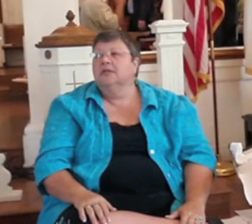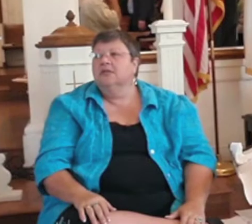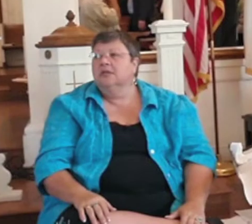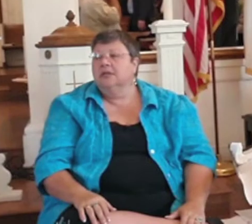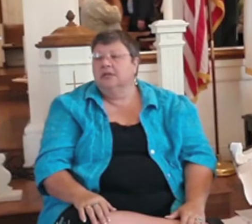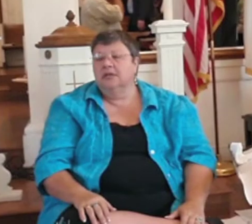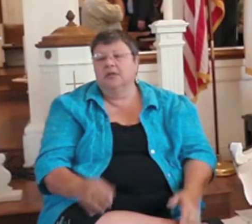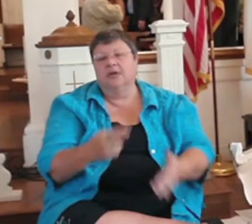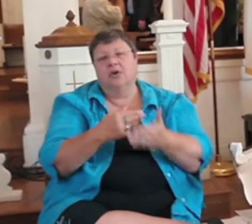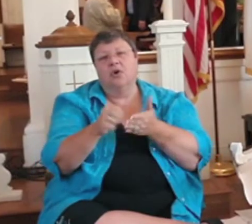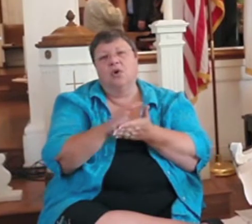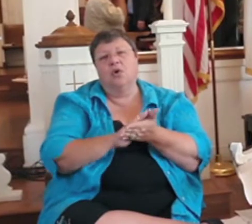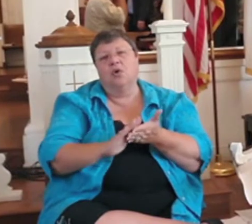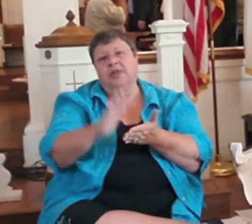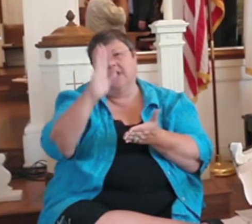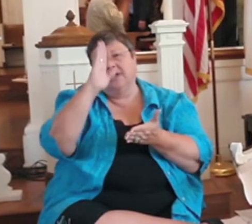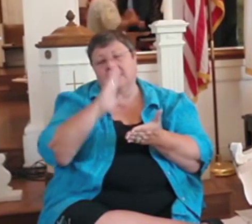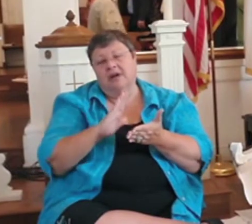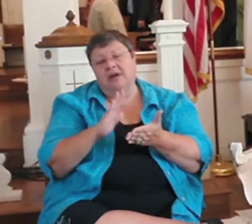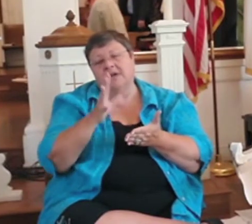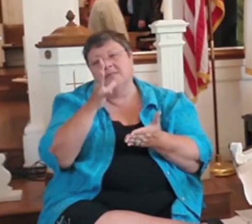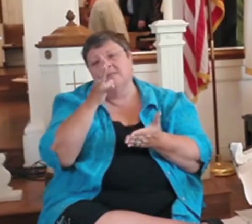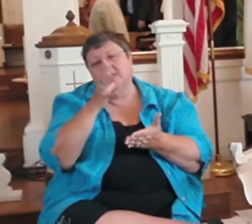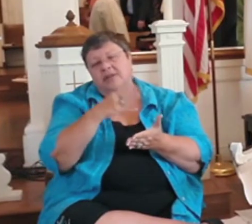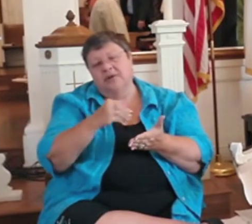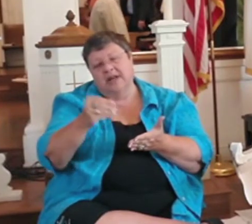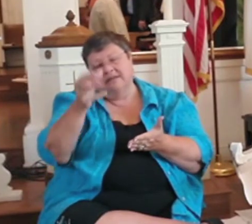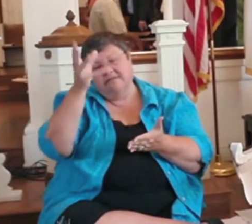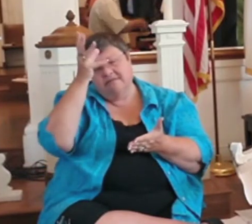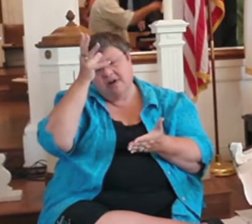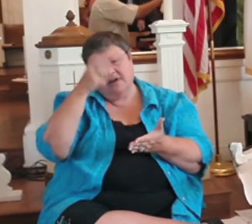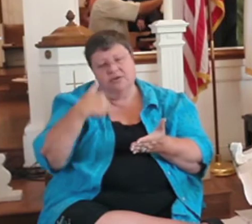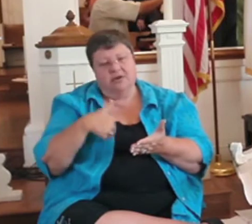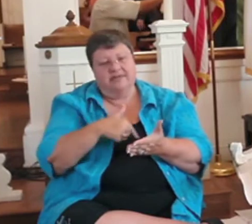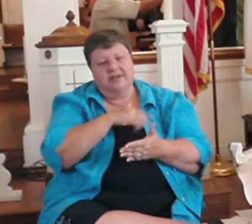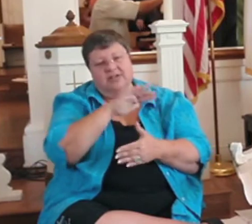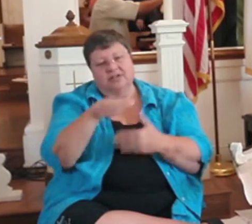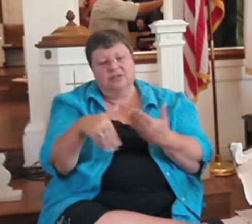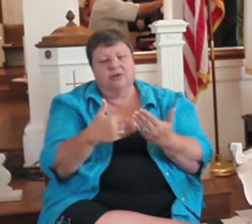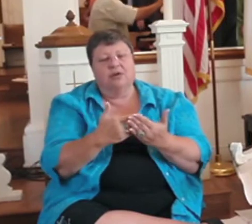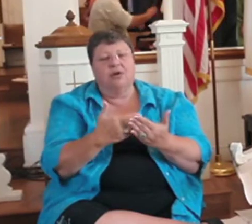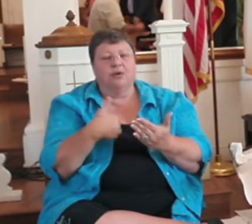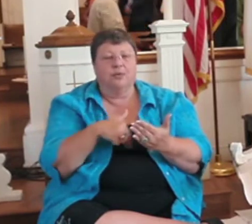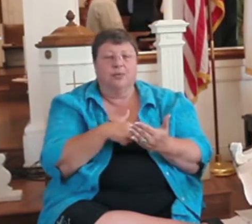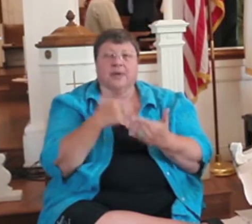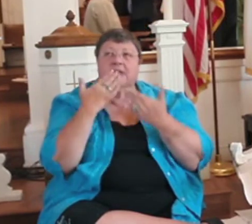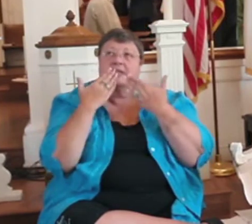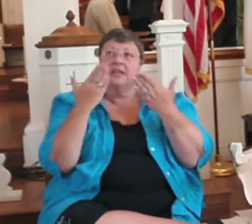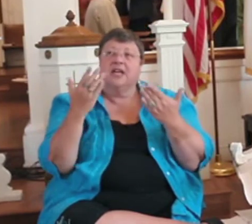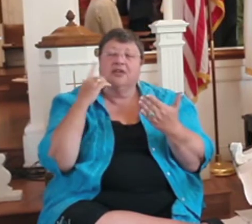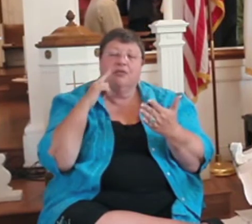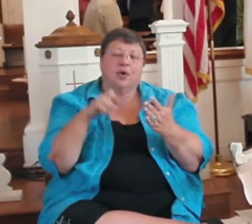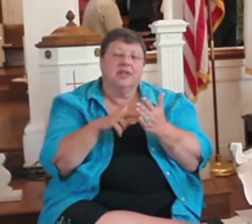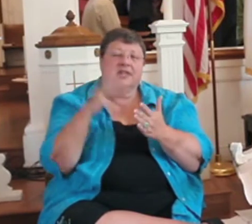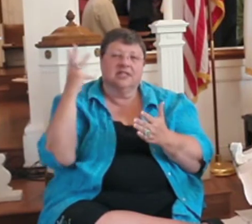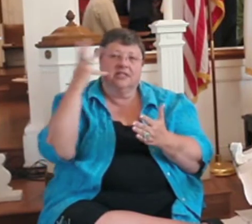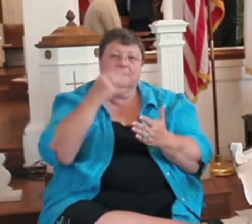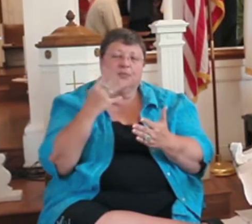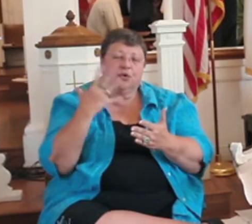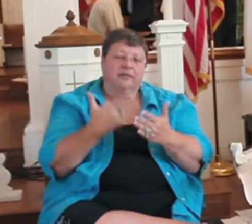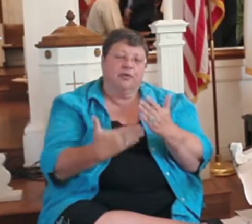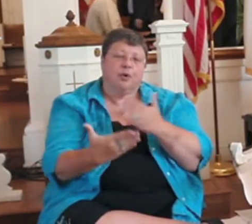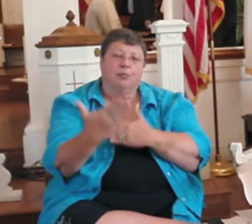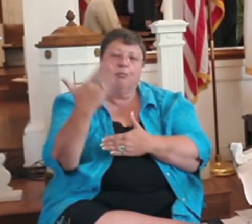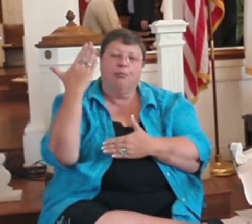Holy God, Mother and Father of us all, we thank you for this beautiful morning